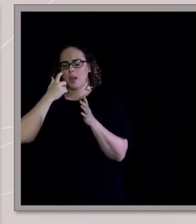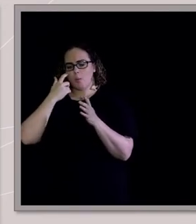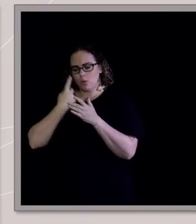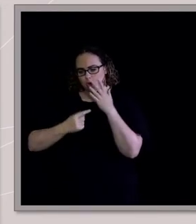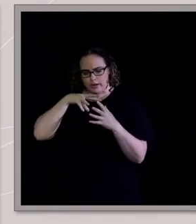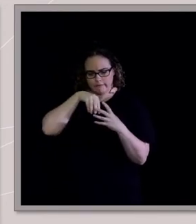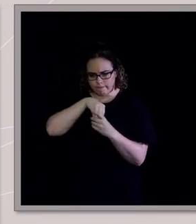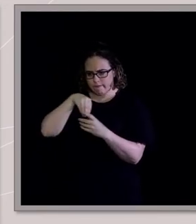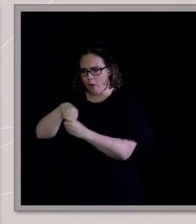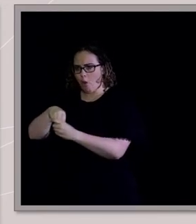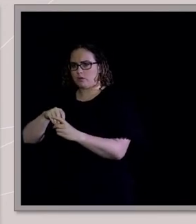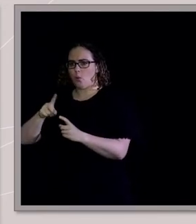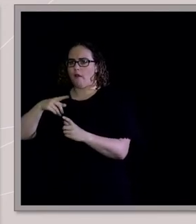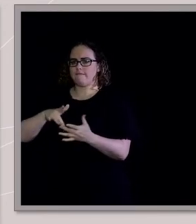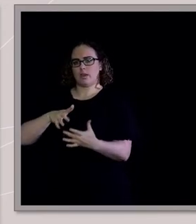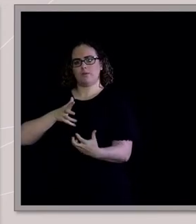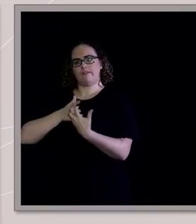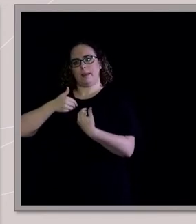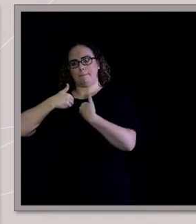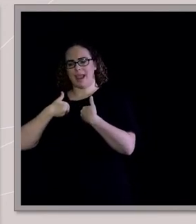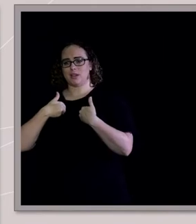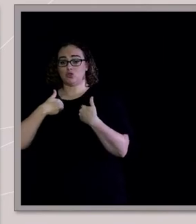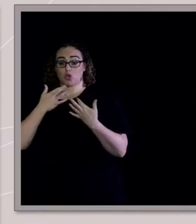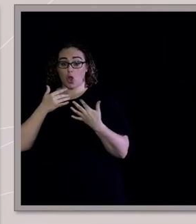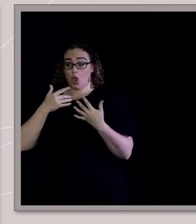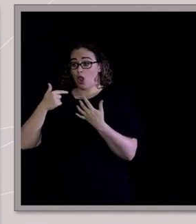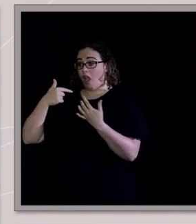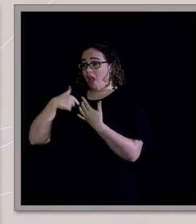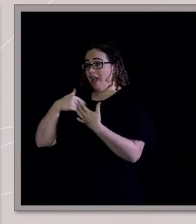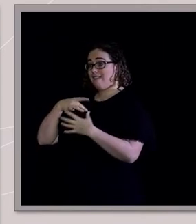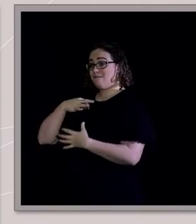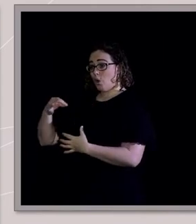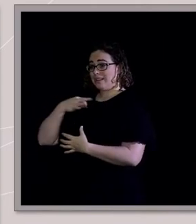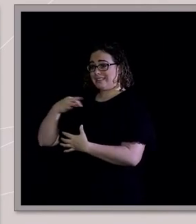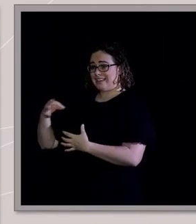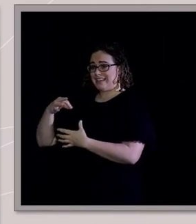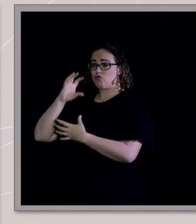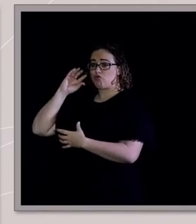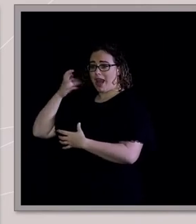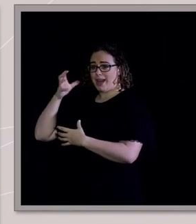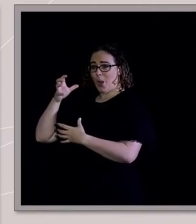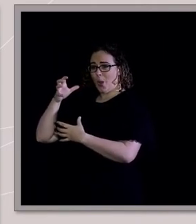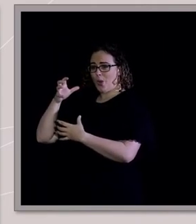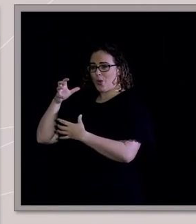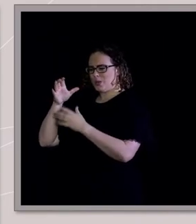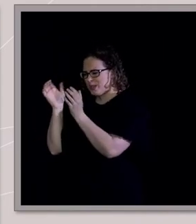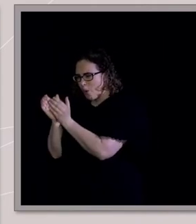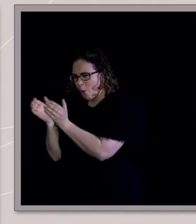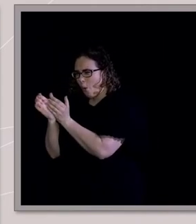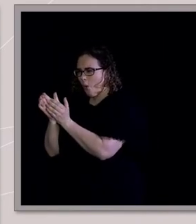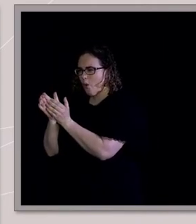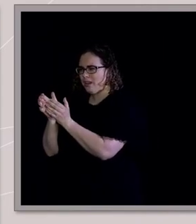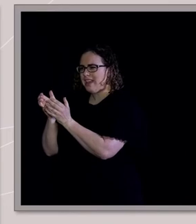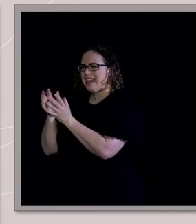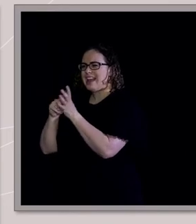So I started volunteering at this crazy radio in a squatted old bank vault in Amsterdam. I learned how to edit